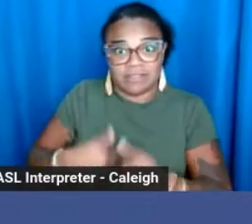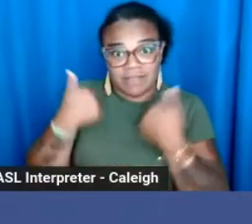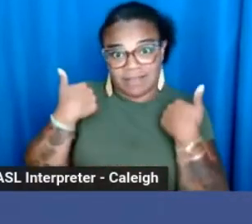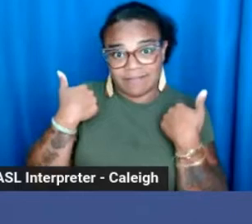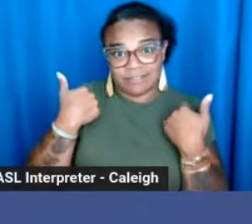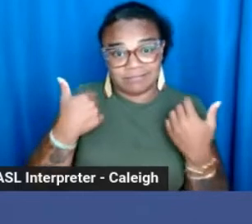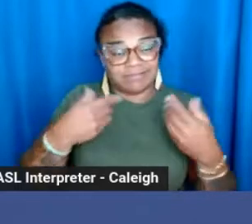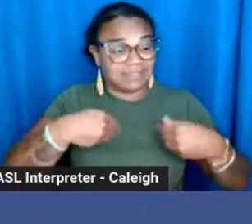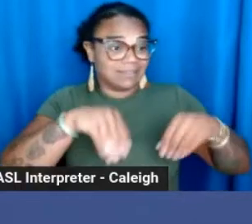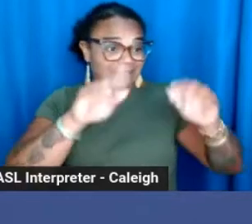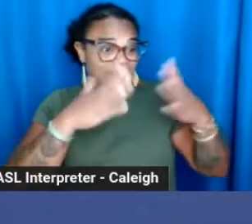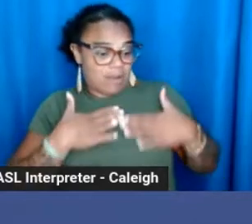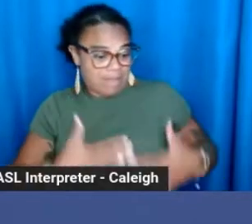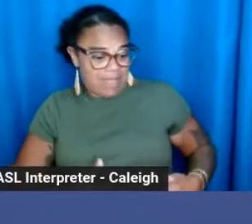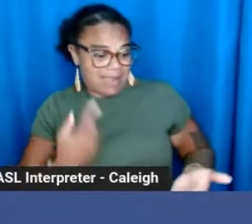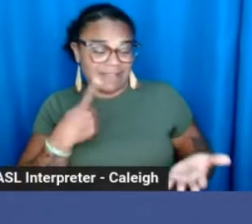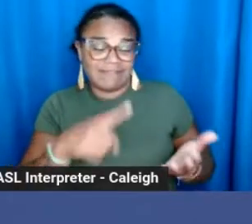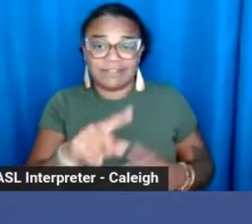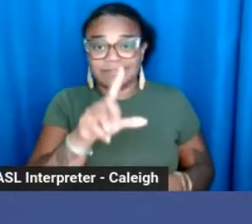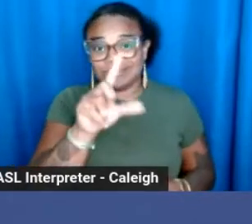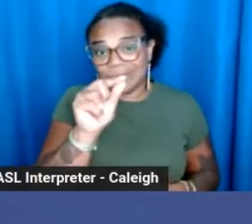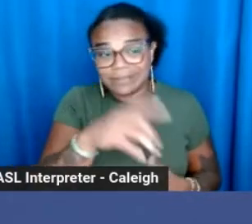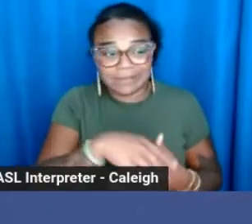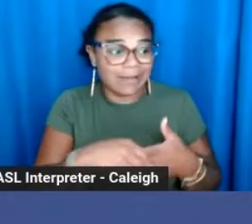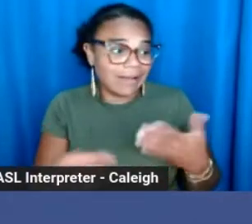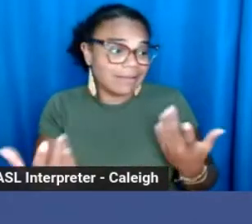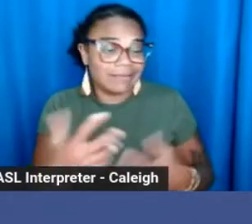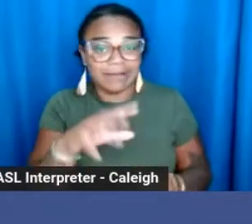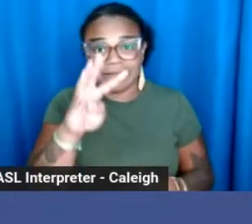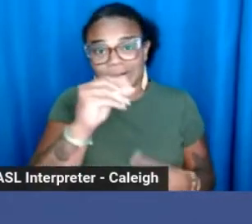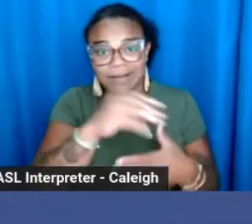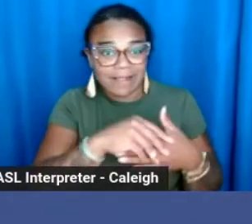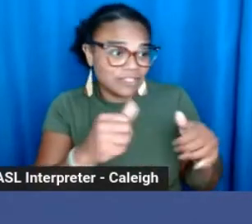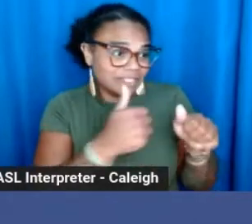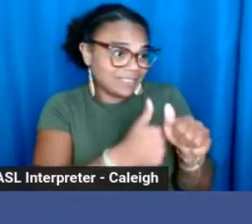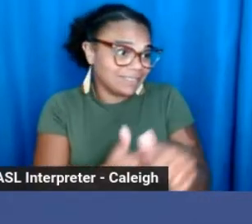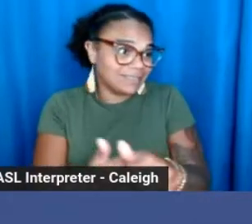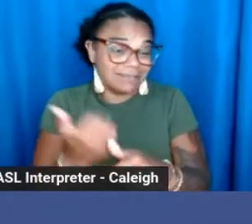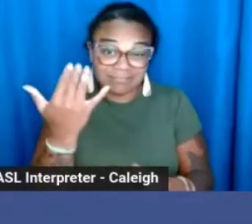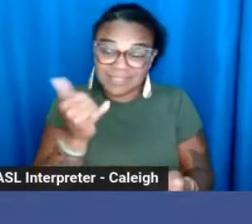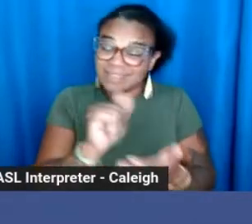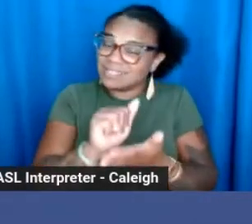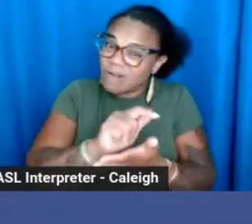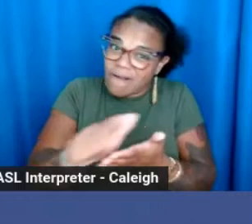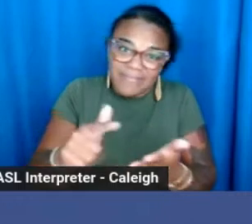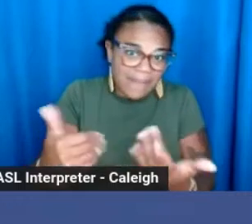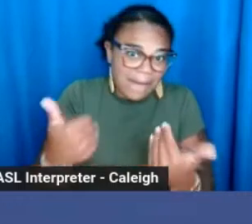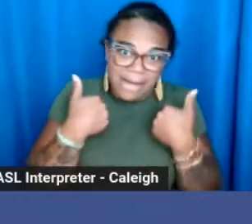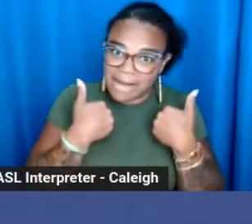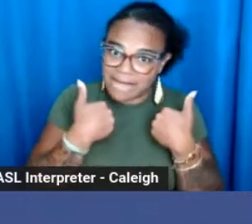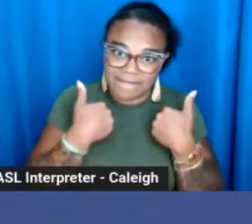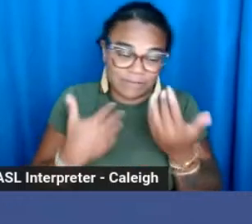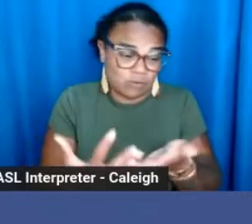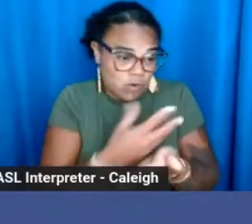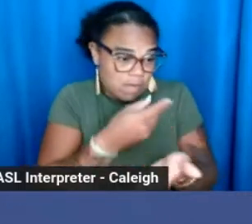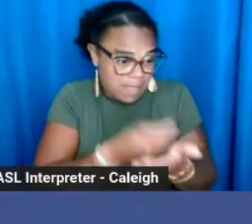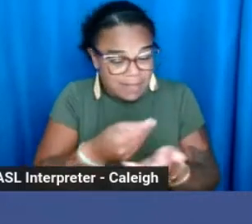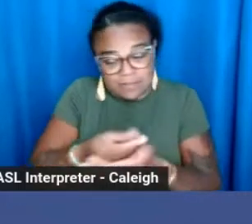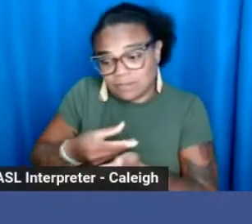$40 a pop. Because that's all they have to do to eat and survive.